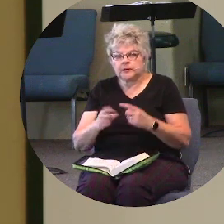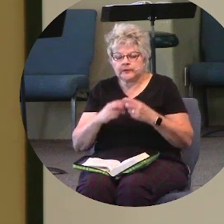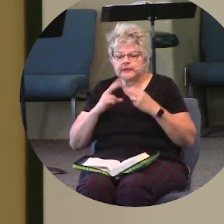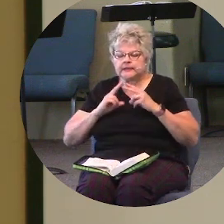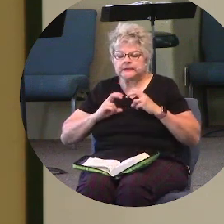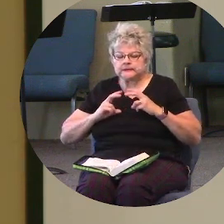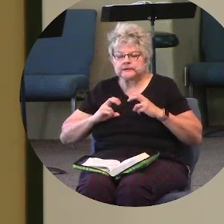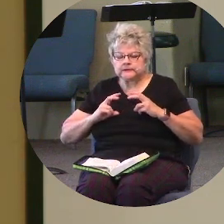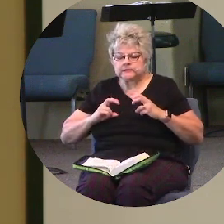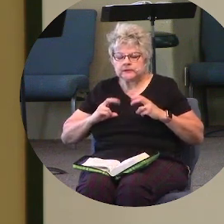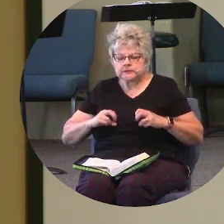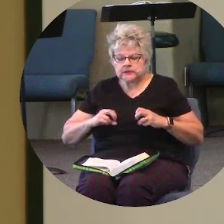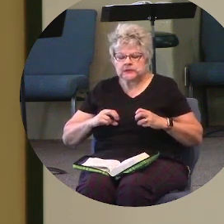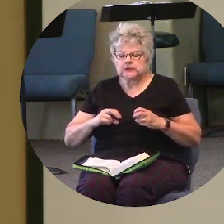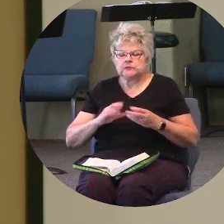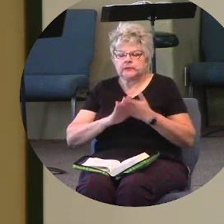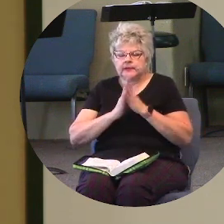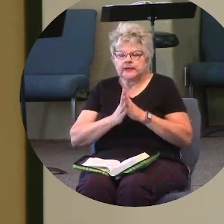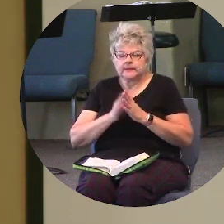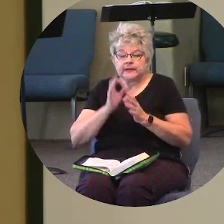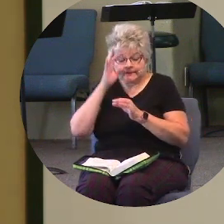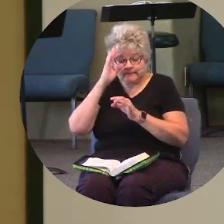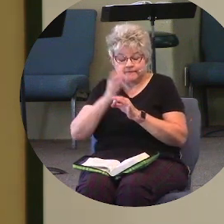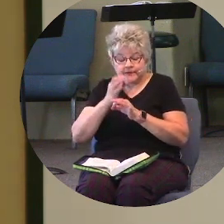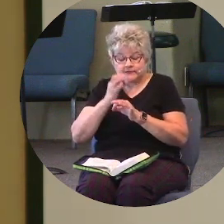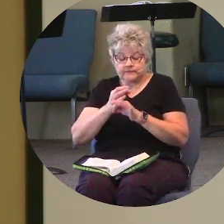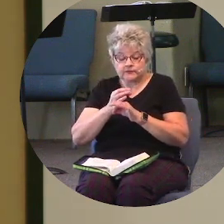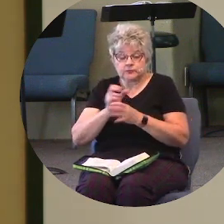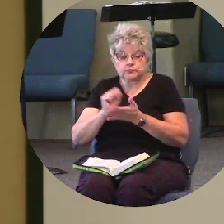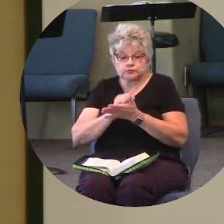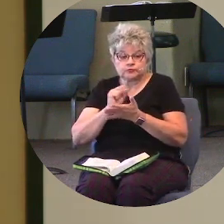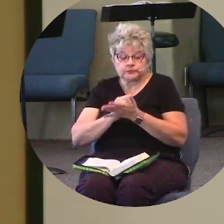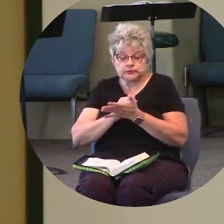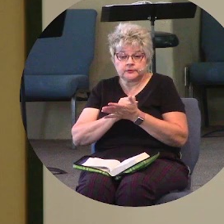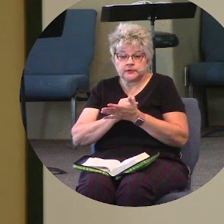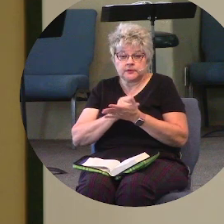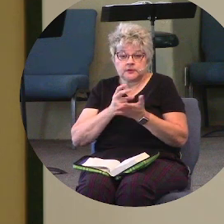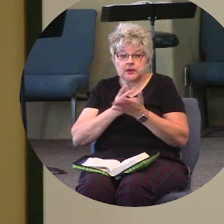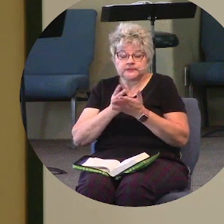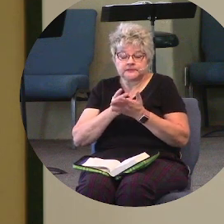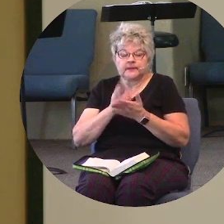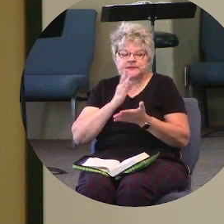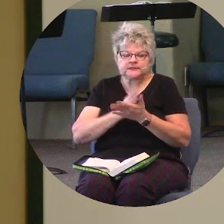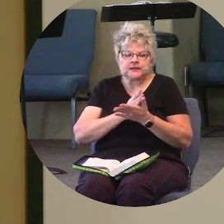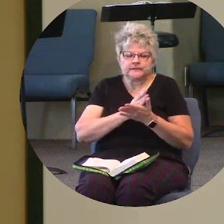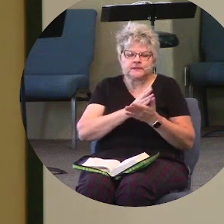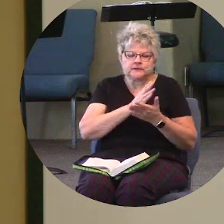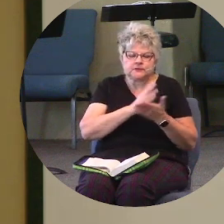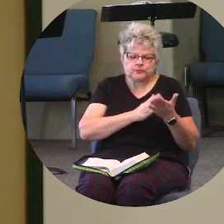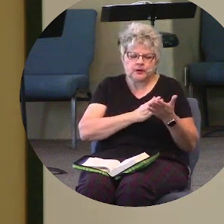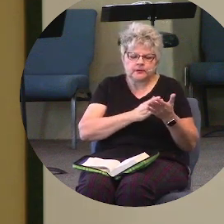ourselves and we're being faithful to what scripture says and just honestly, and I'm going to stop this section right here,